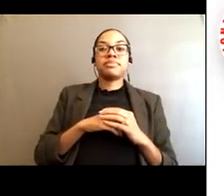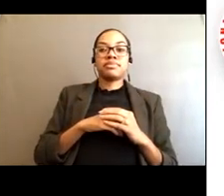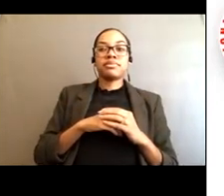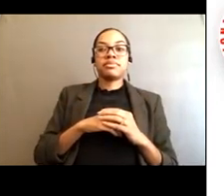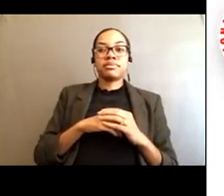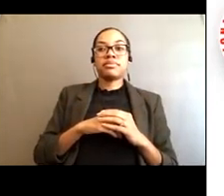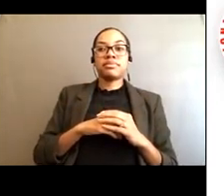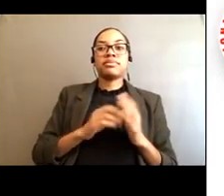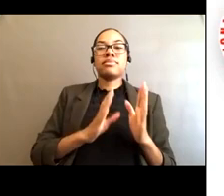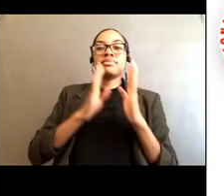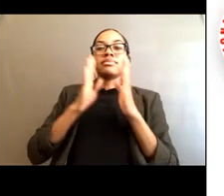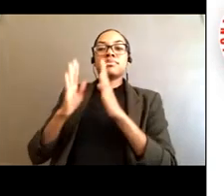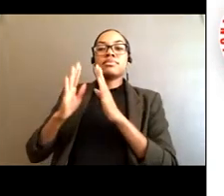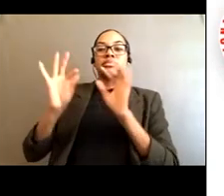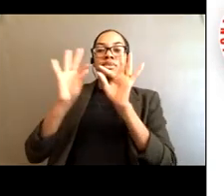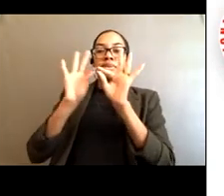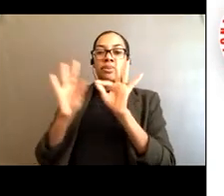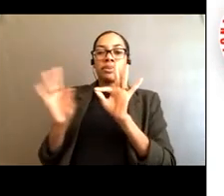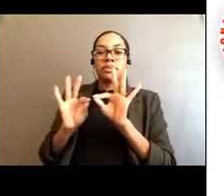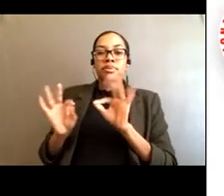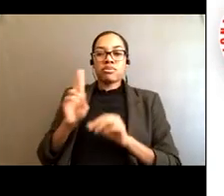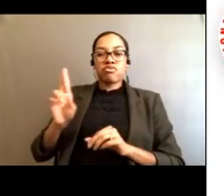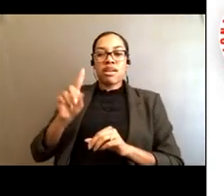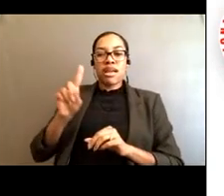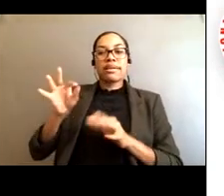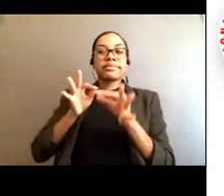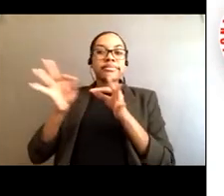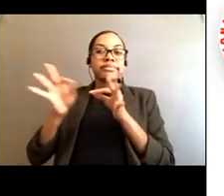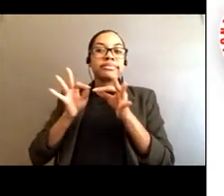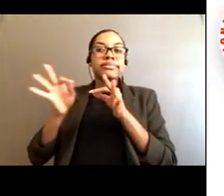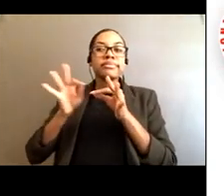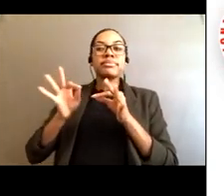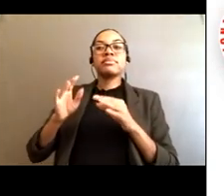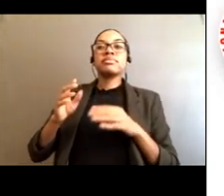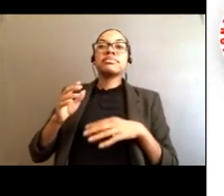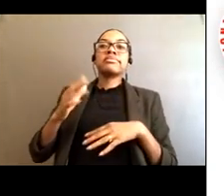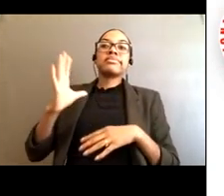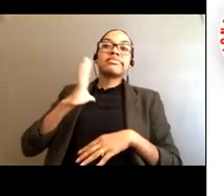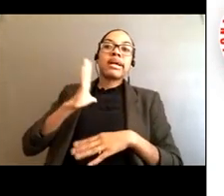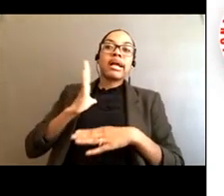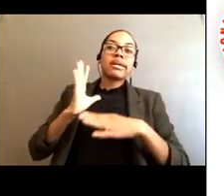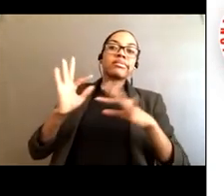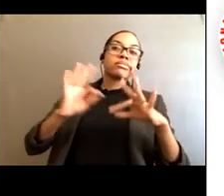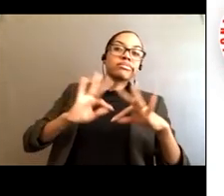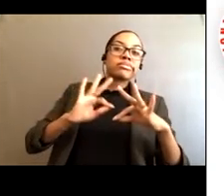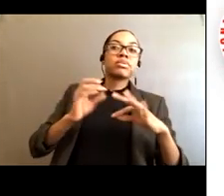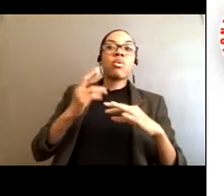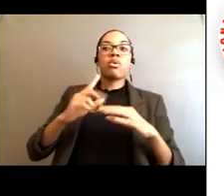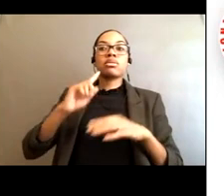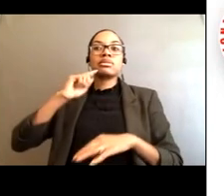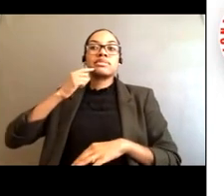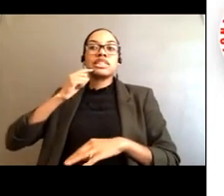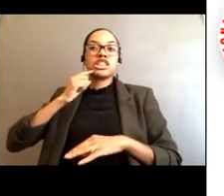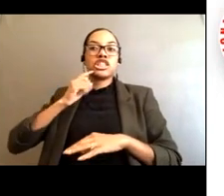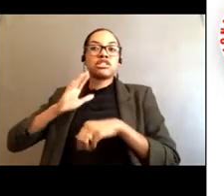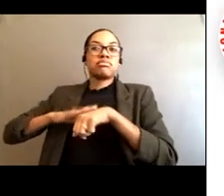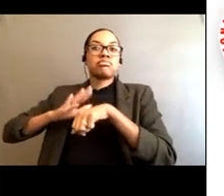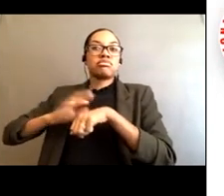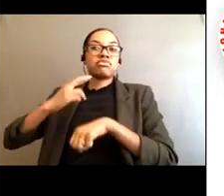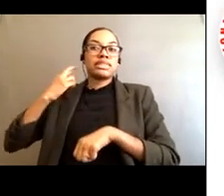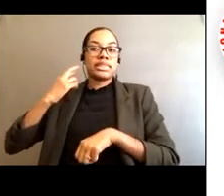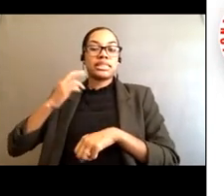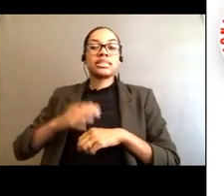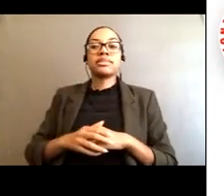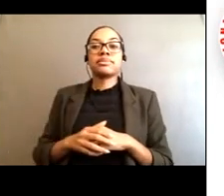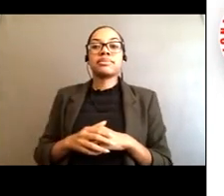yellow areas indicate the part of the coastline near Wilmington and Myrtle Beach, farther down to the south